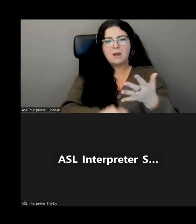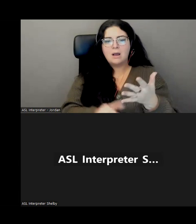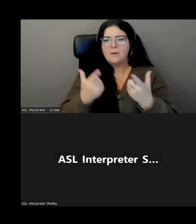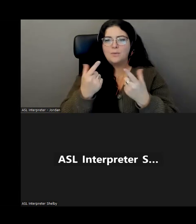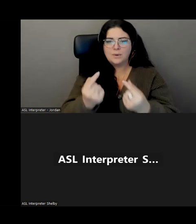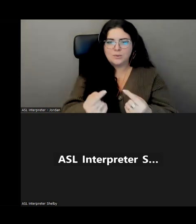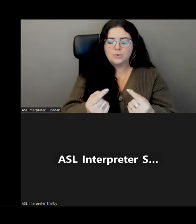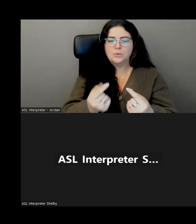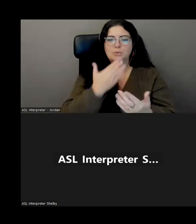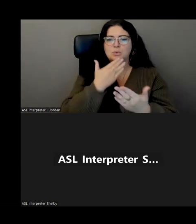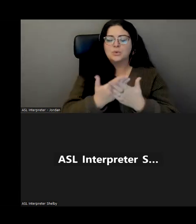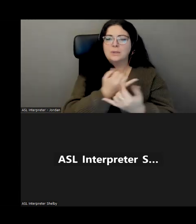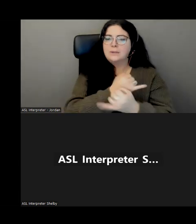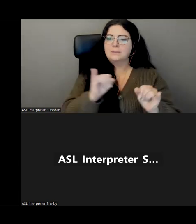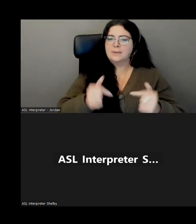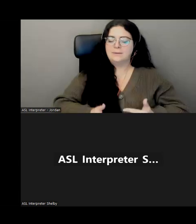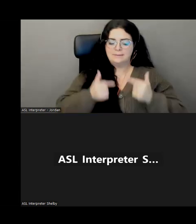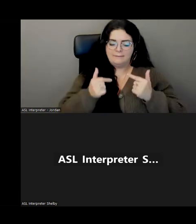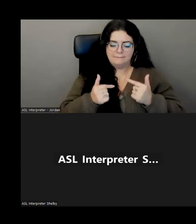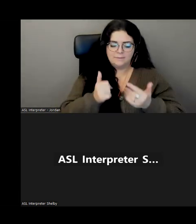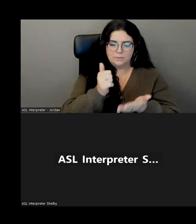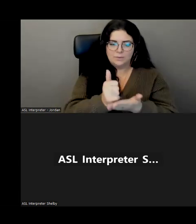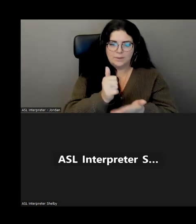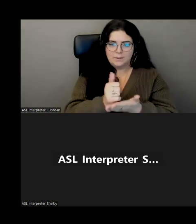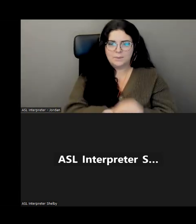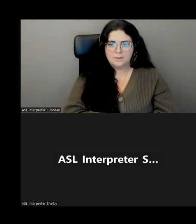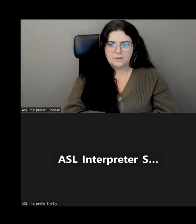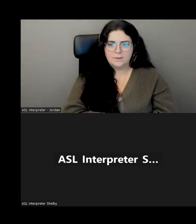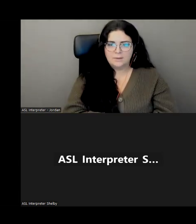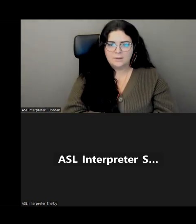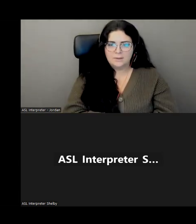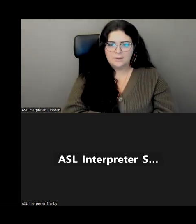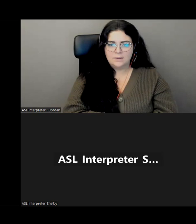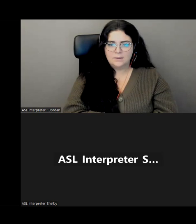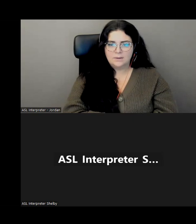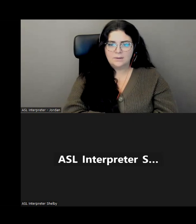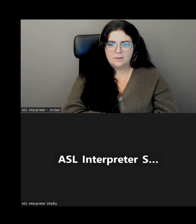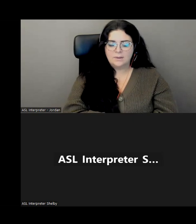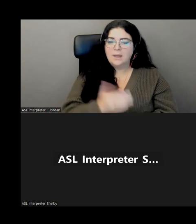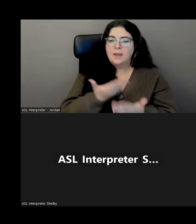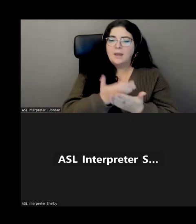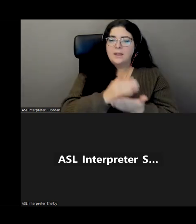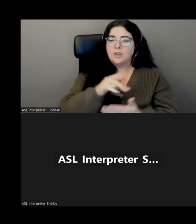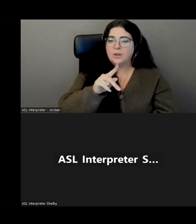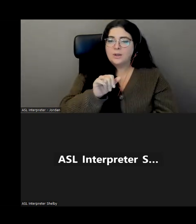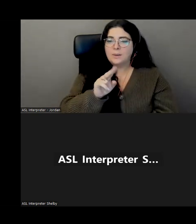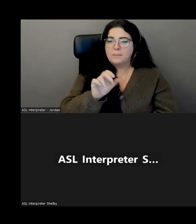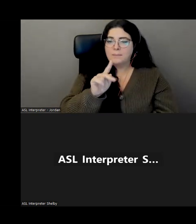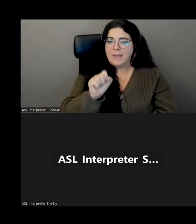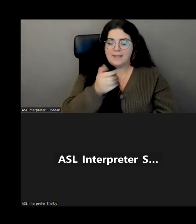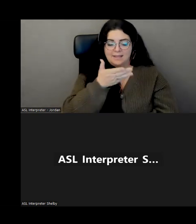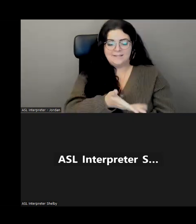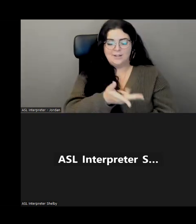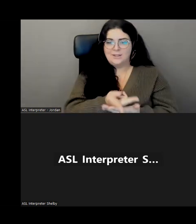build a more independent life. So we still have a hoppin' kitchen. I cooked pancakes for everybody yesterday.